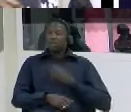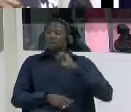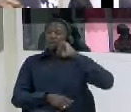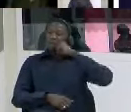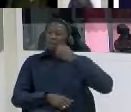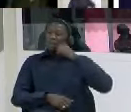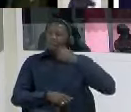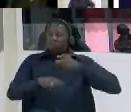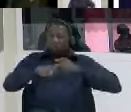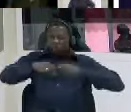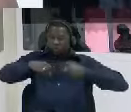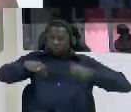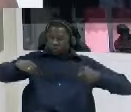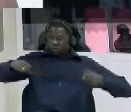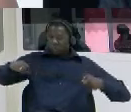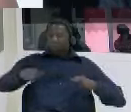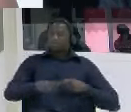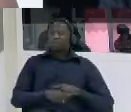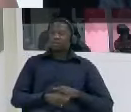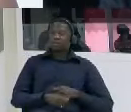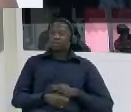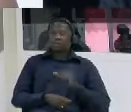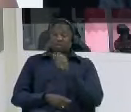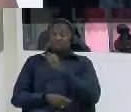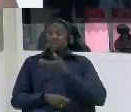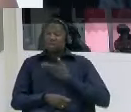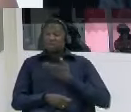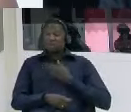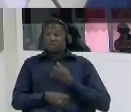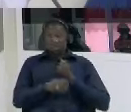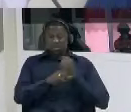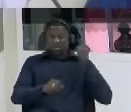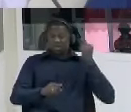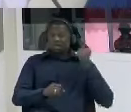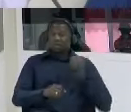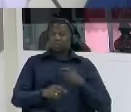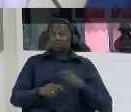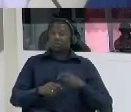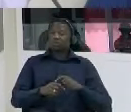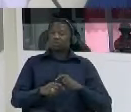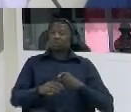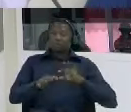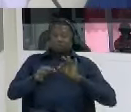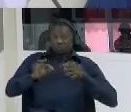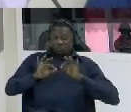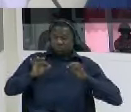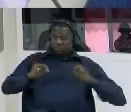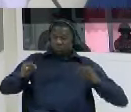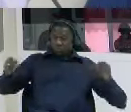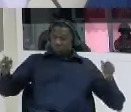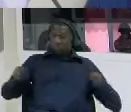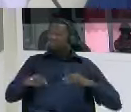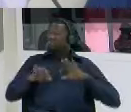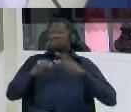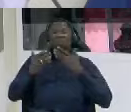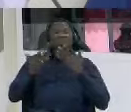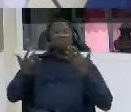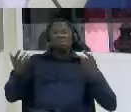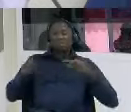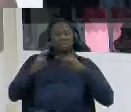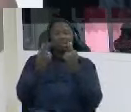pipe some of them have their these daggers ropes and all kind of things they were arms with all kind of things so